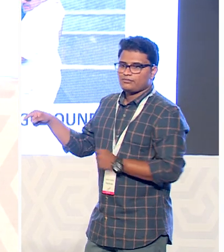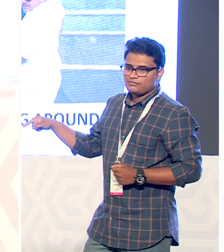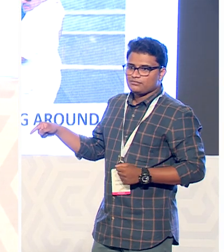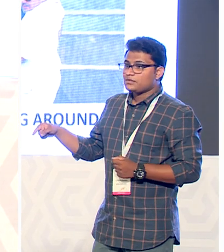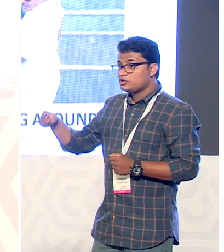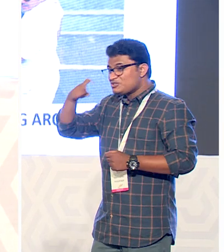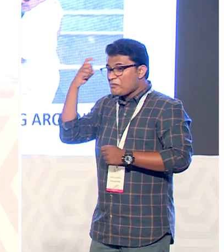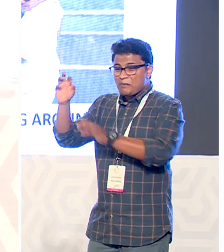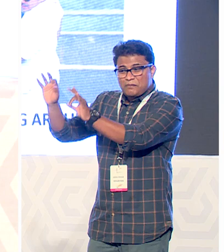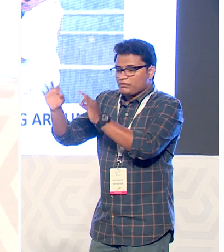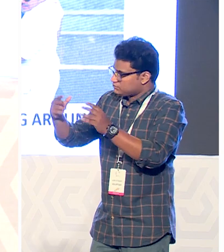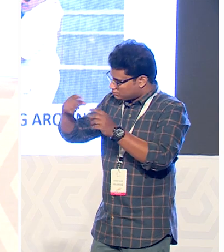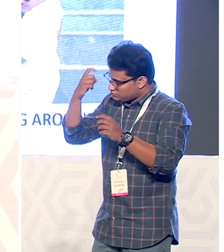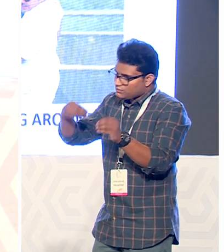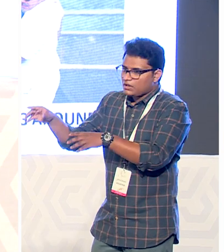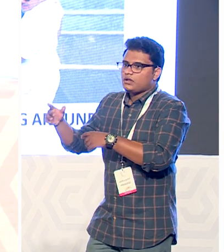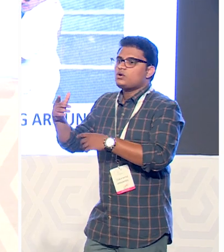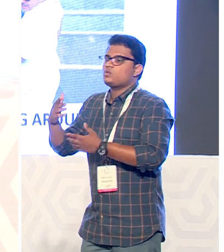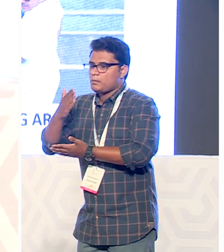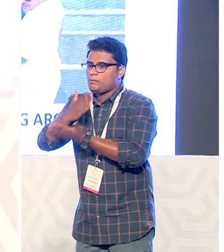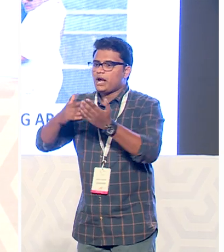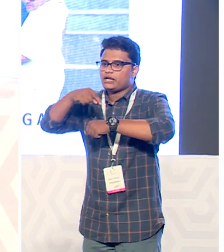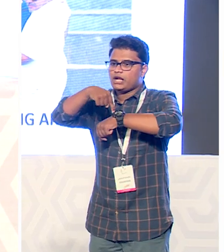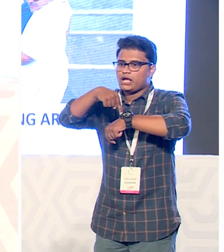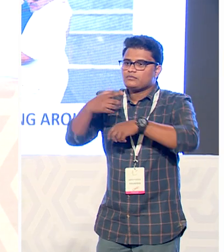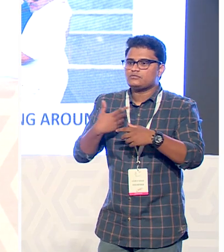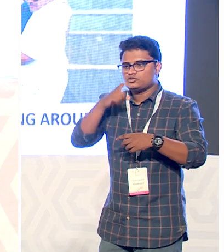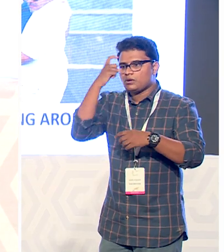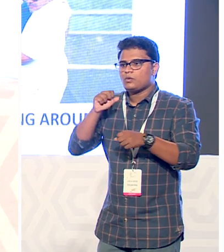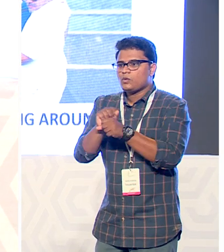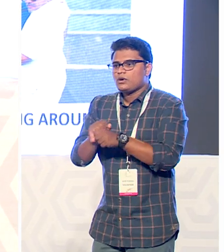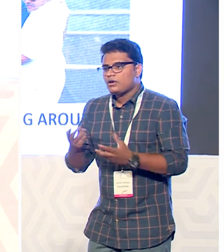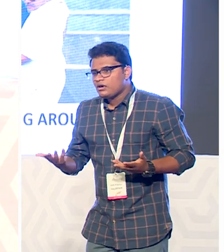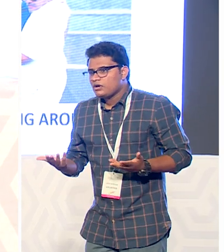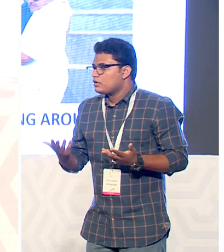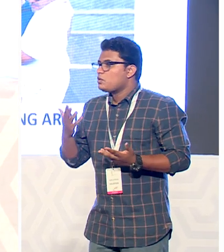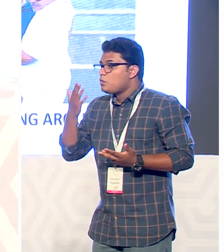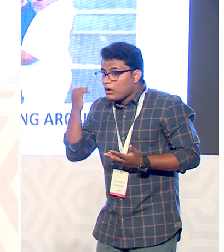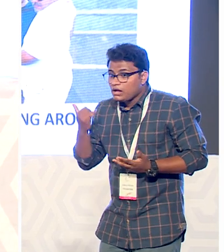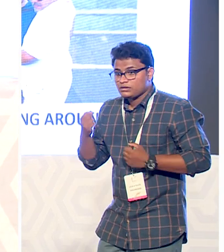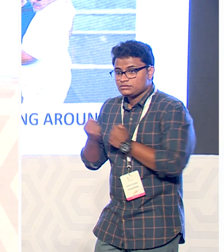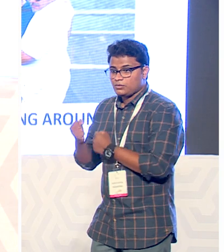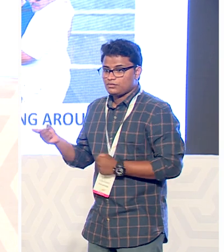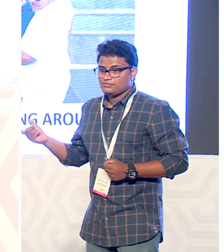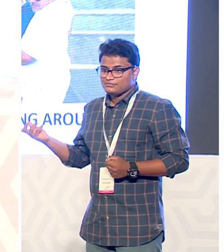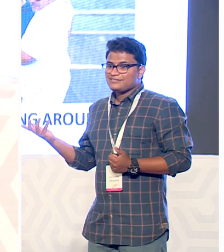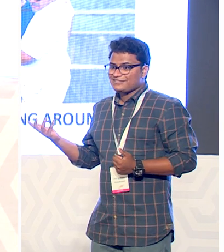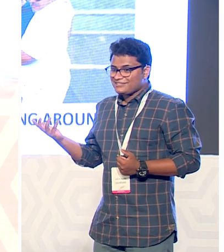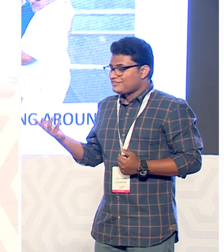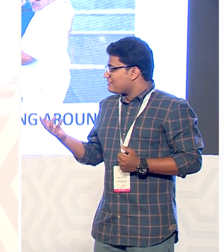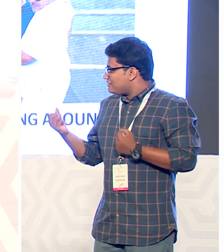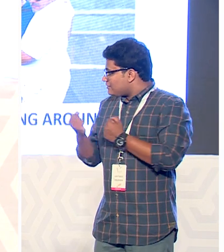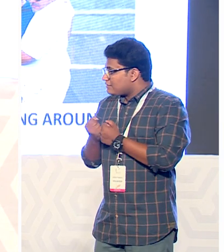gave him a part time job just so he could support me and have a